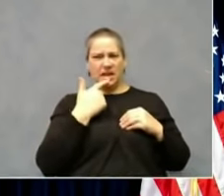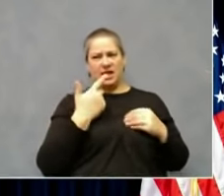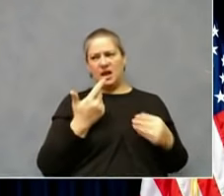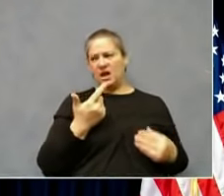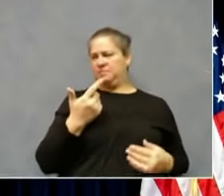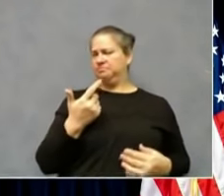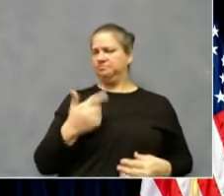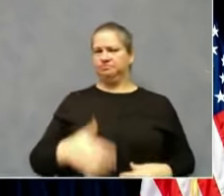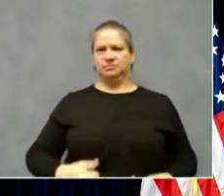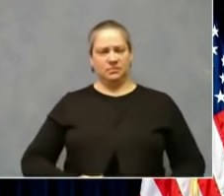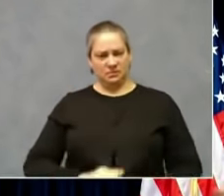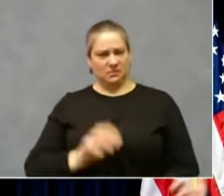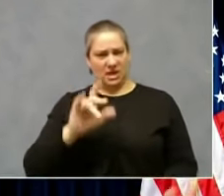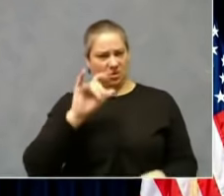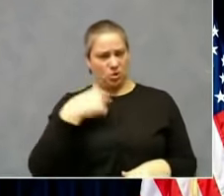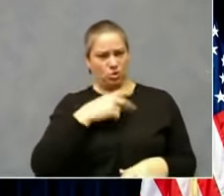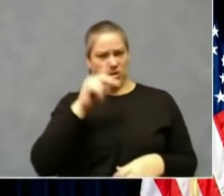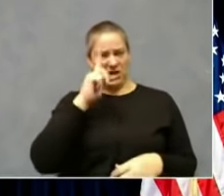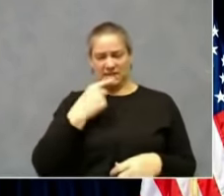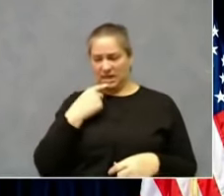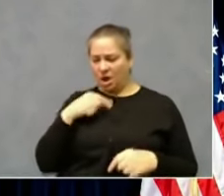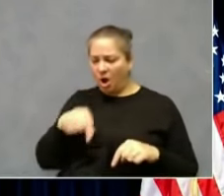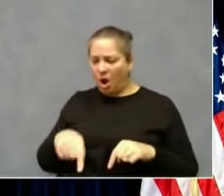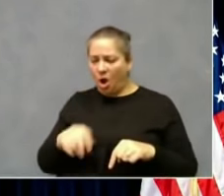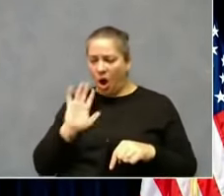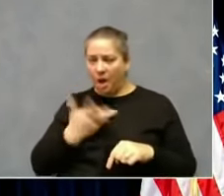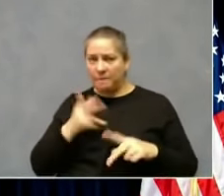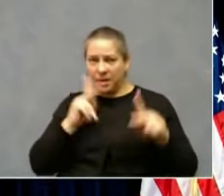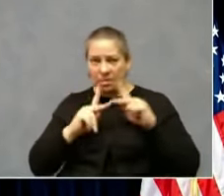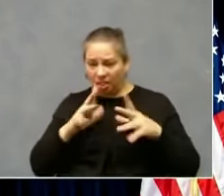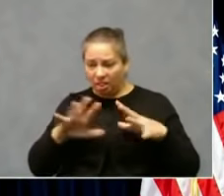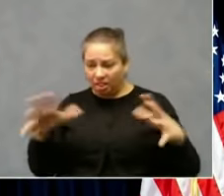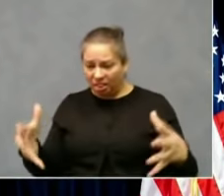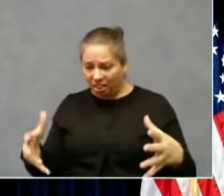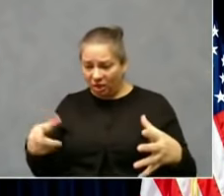that are struggling,